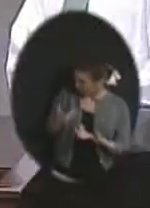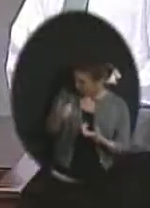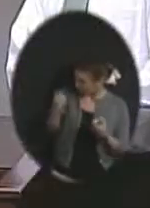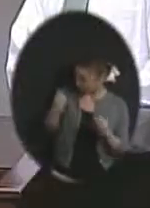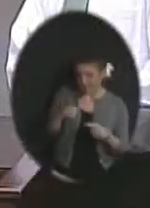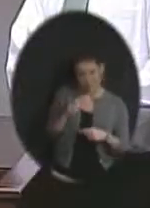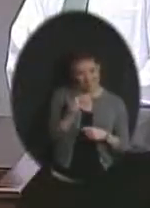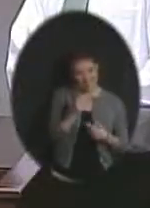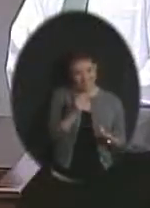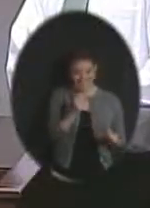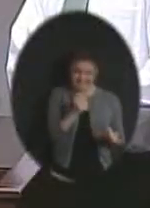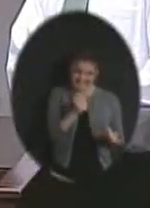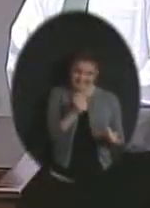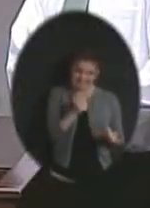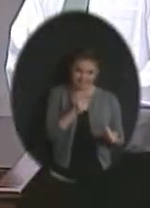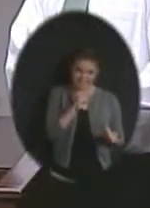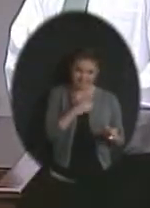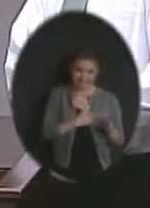Yes. Okay.